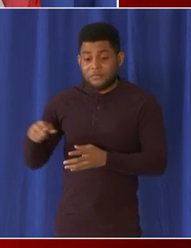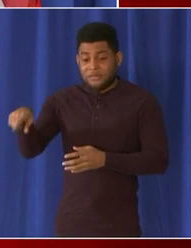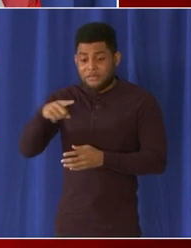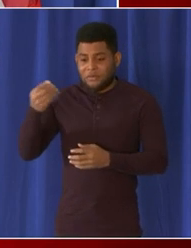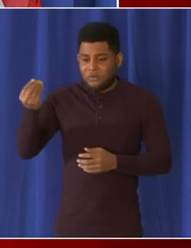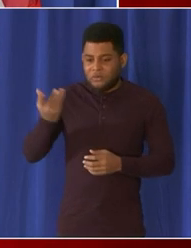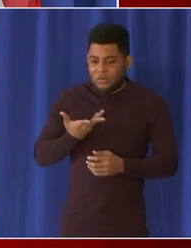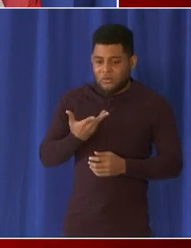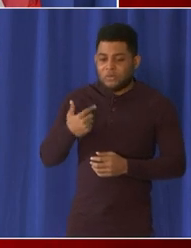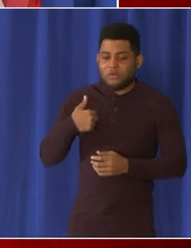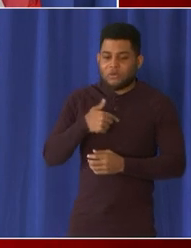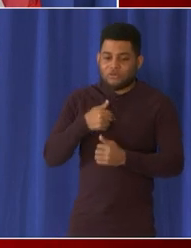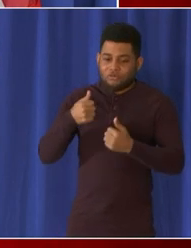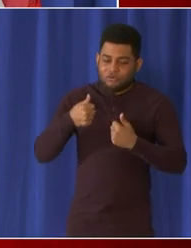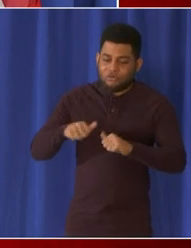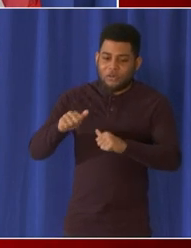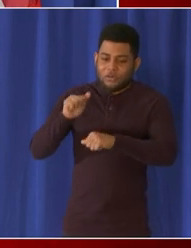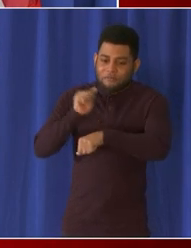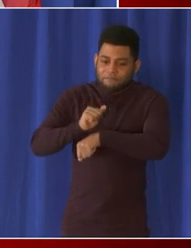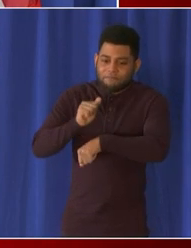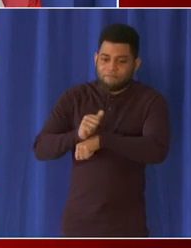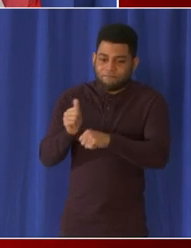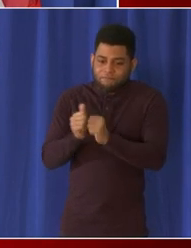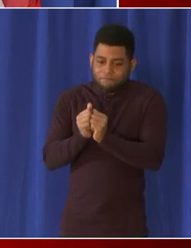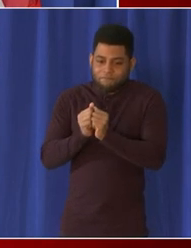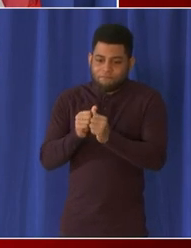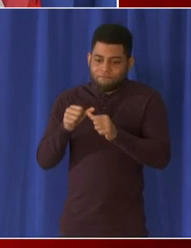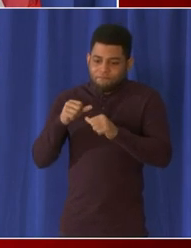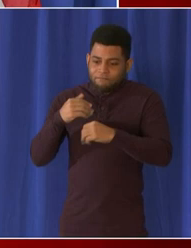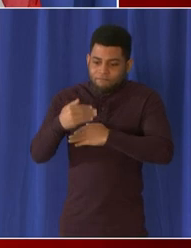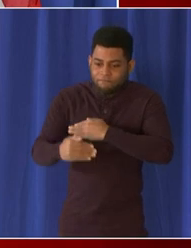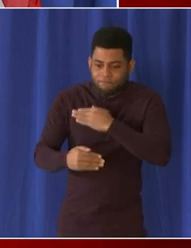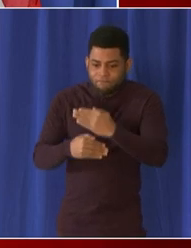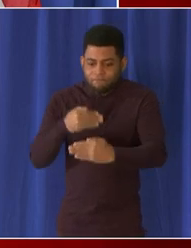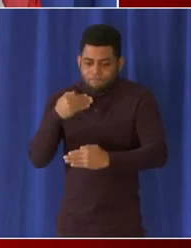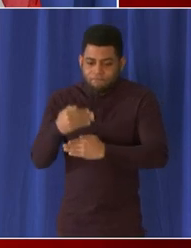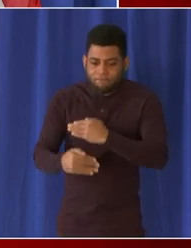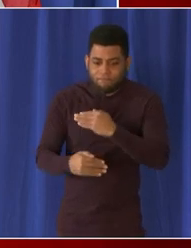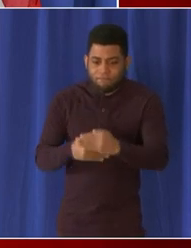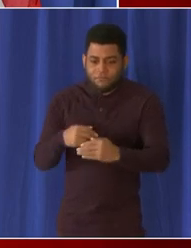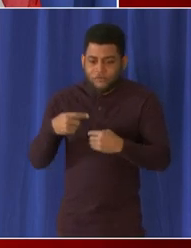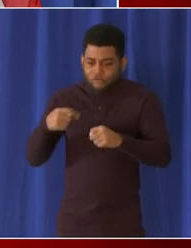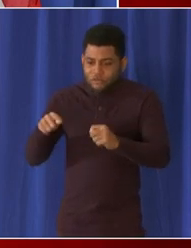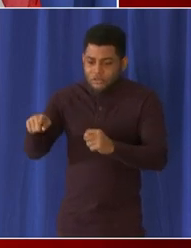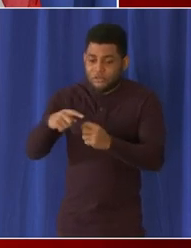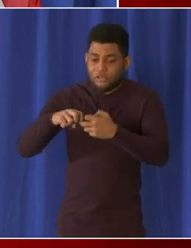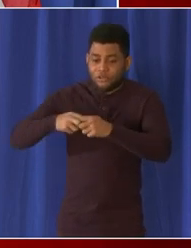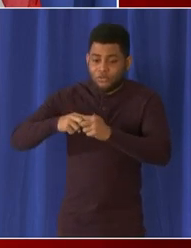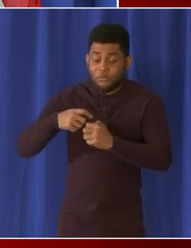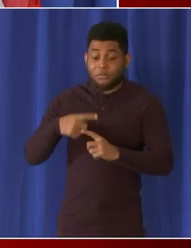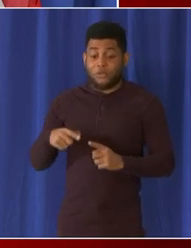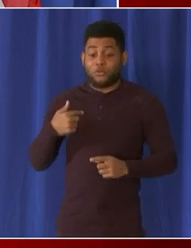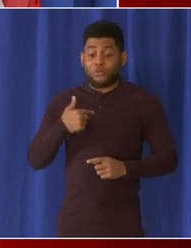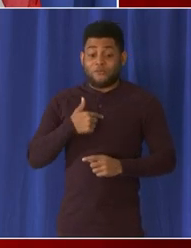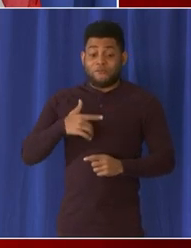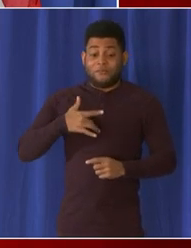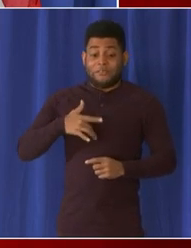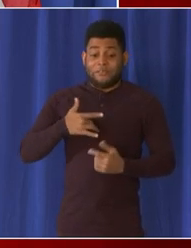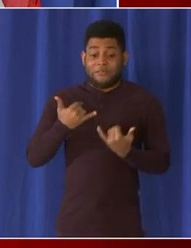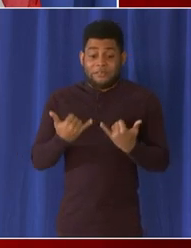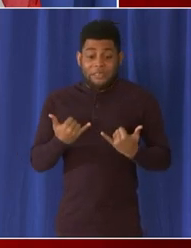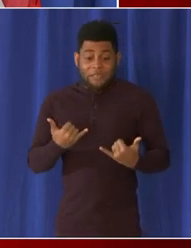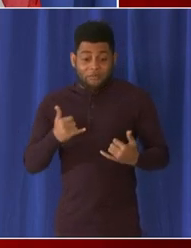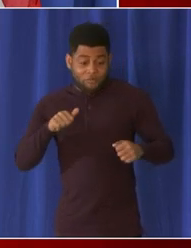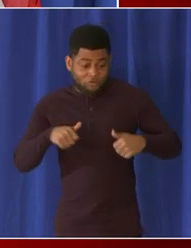worked with us and they're going to continue to work with us and i felt right now especially now given the challenges